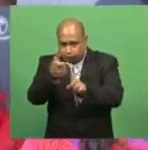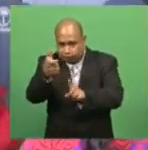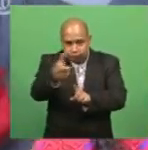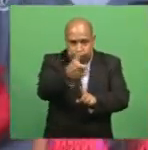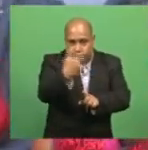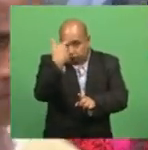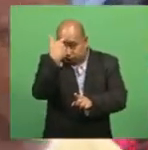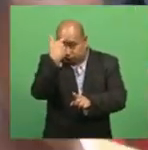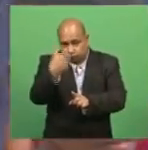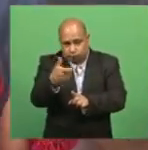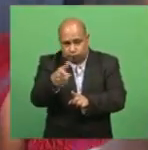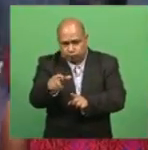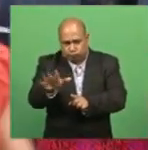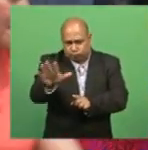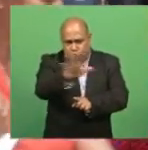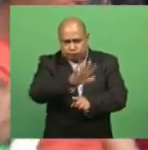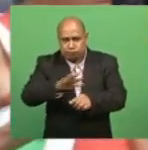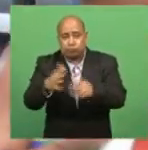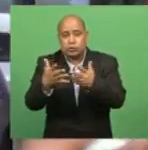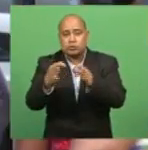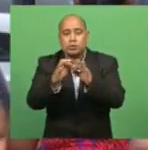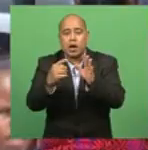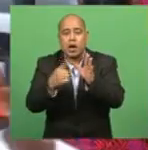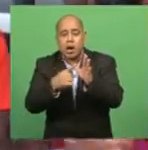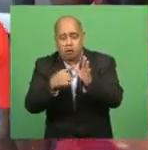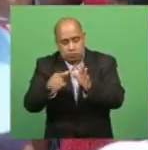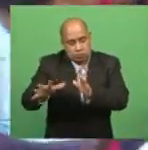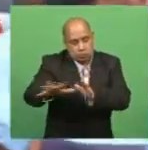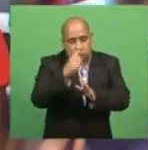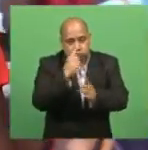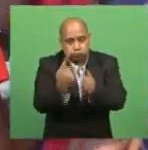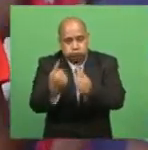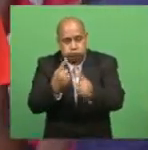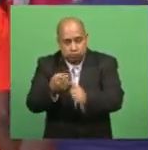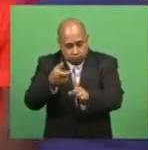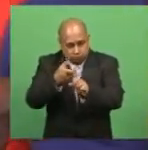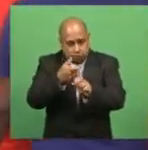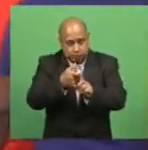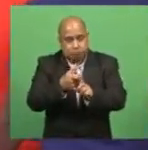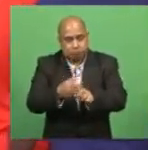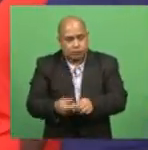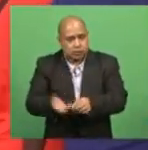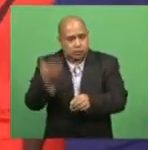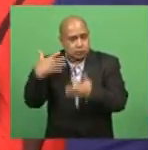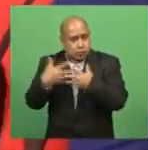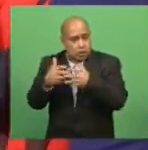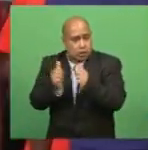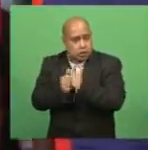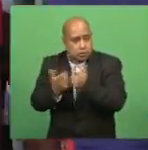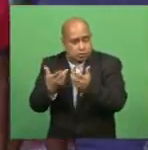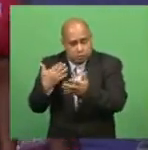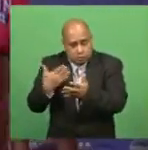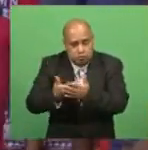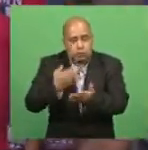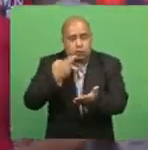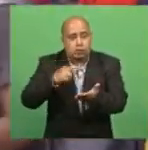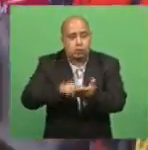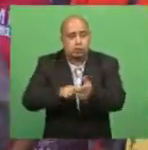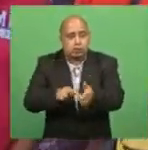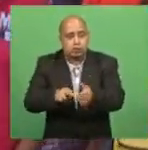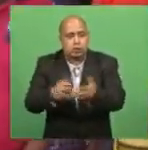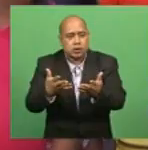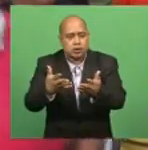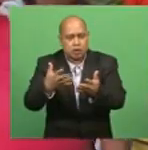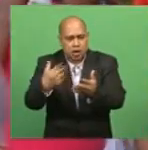Minister voicing his concerns about last weekend, which so reports across the country of blatant violations of the